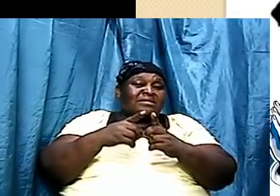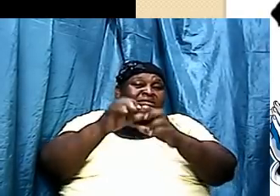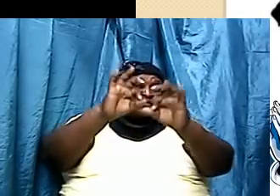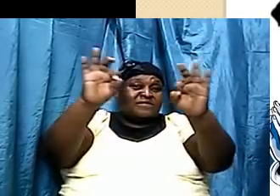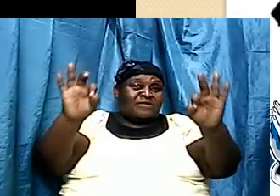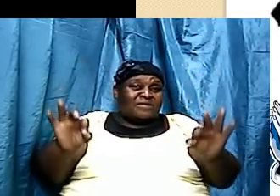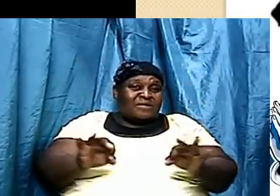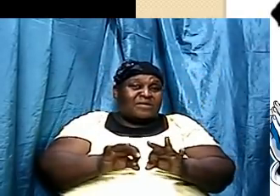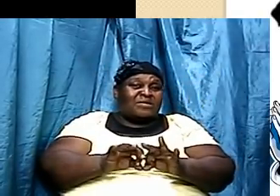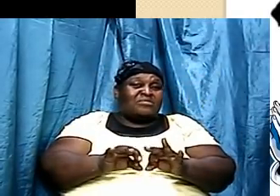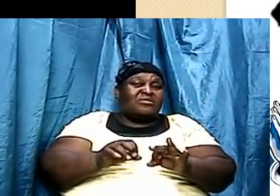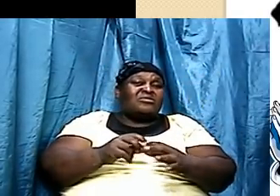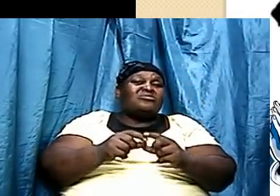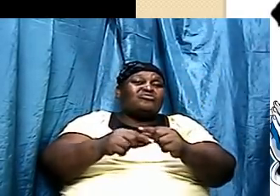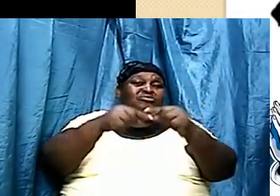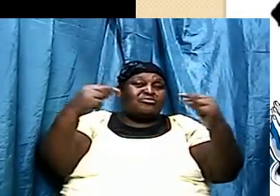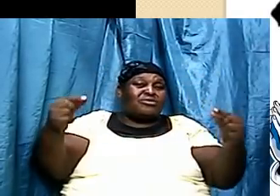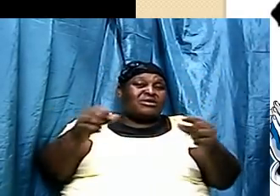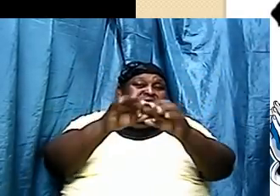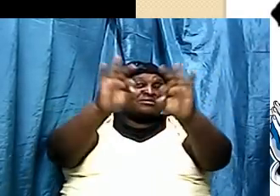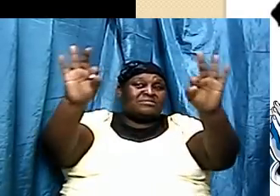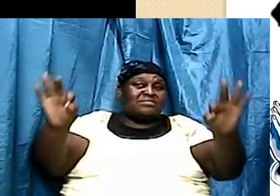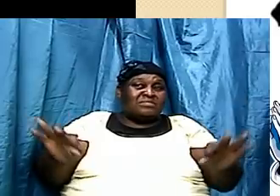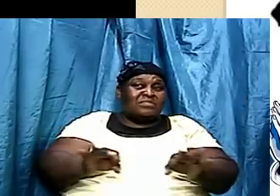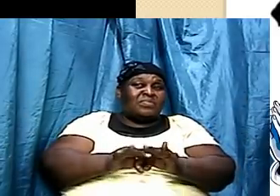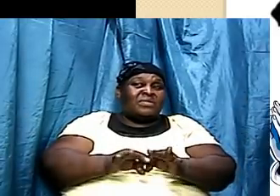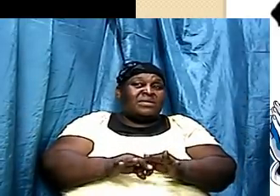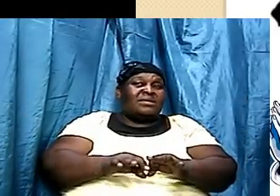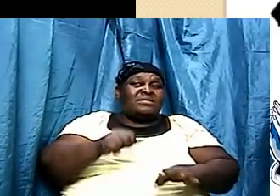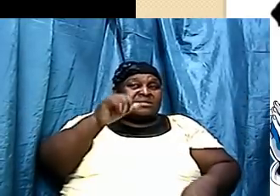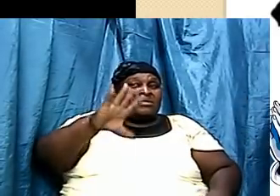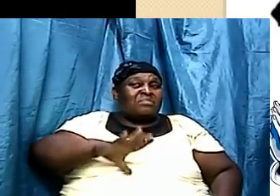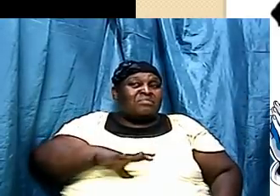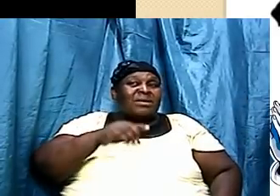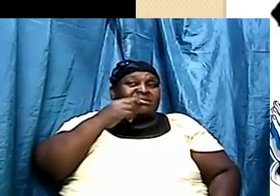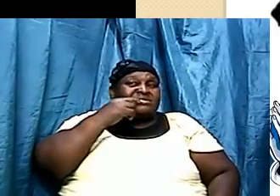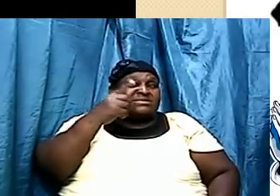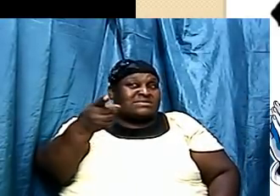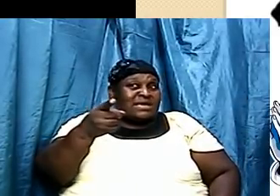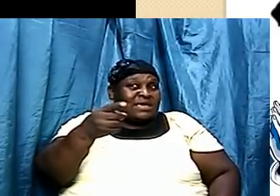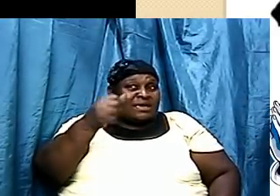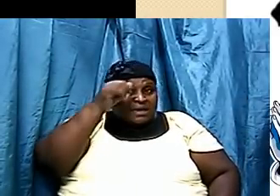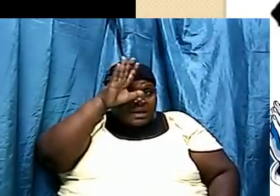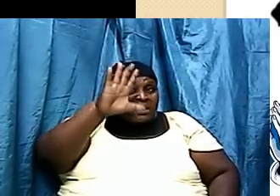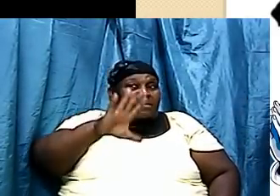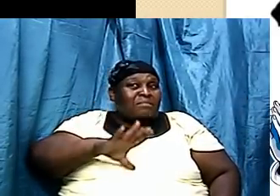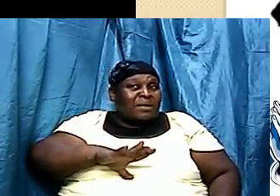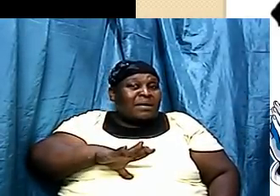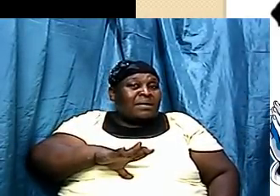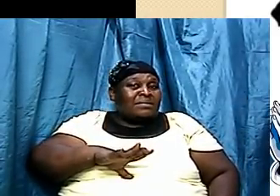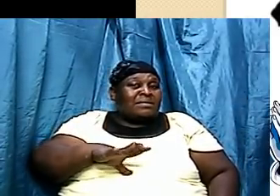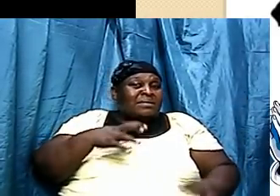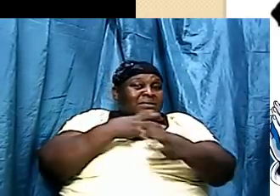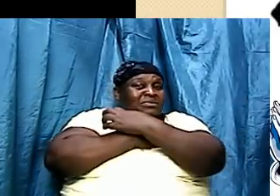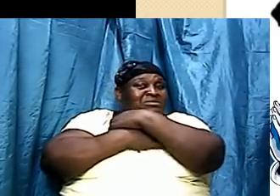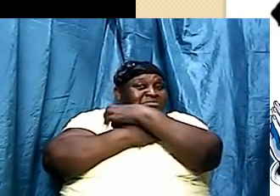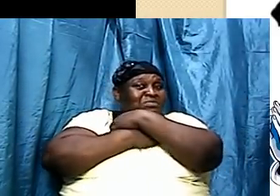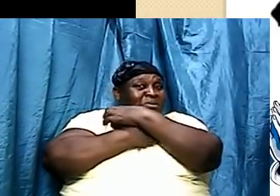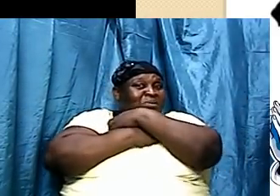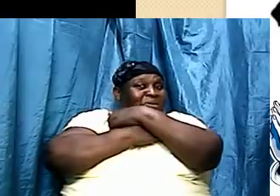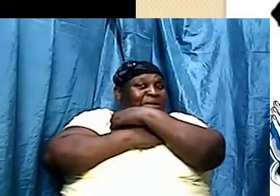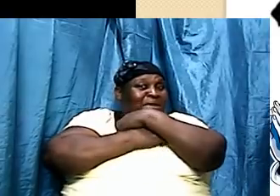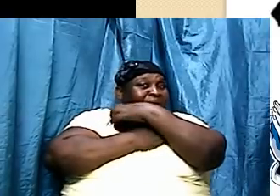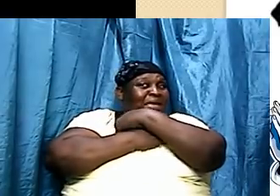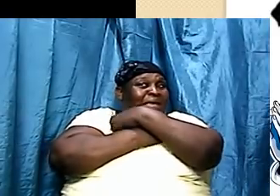so Charles Darwin declared that man was monkey then he became this